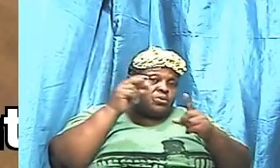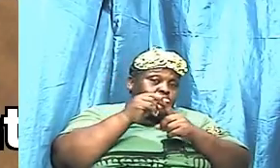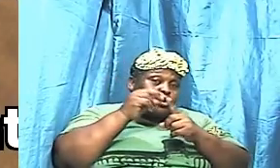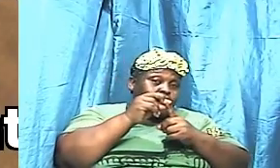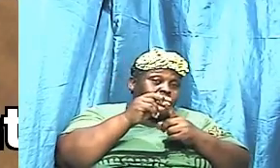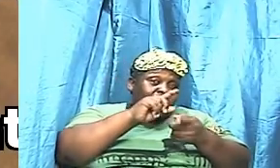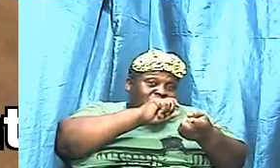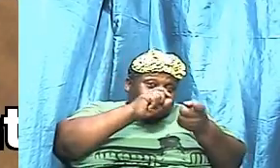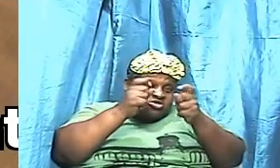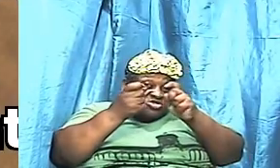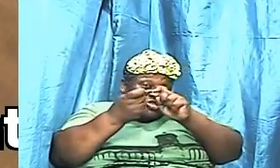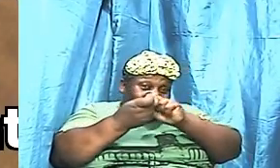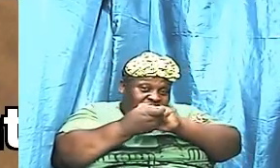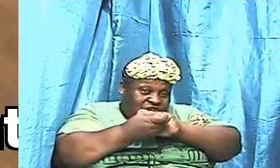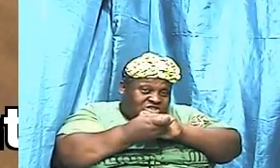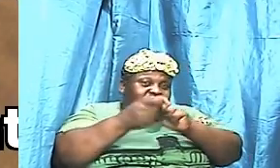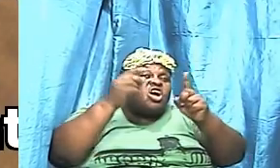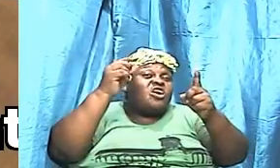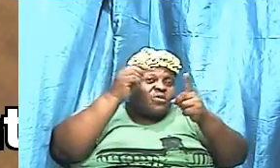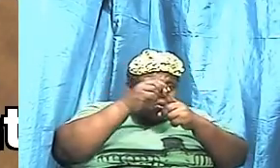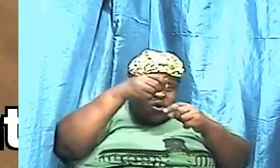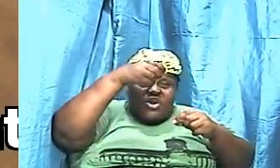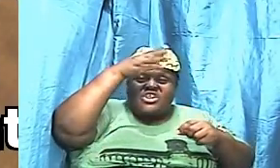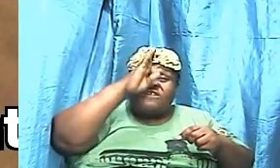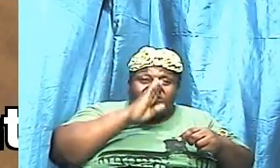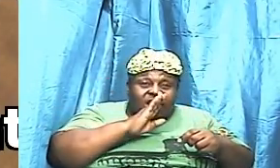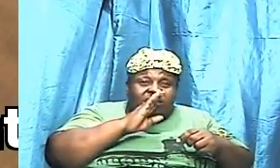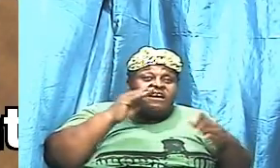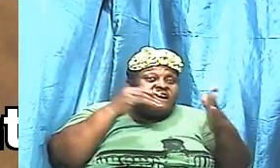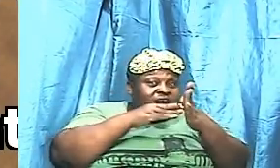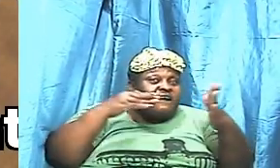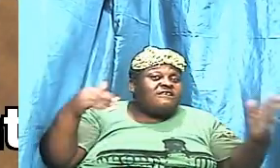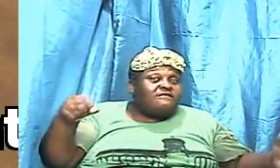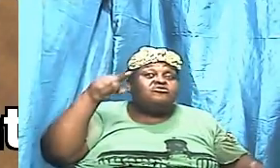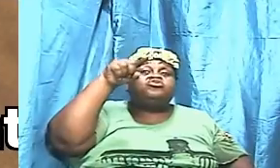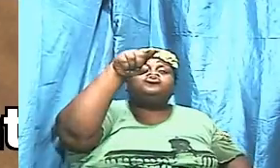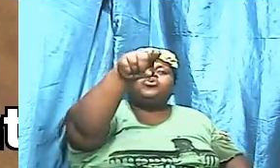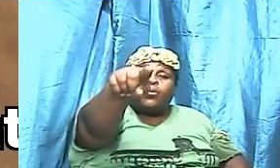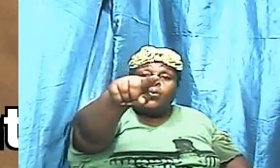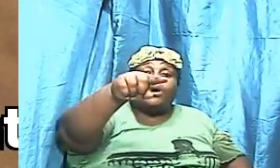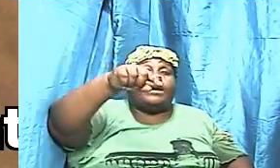because he wants you to doubt the word of God this is what he does